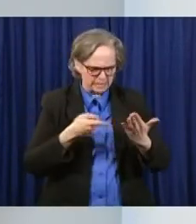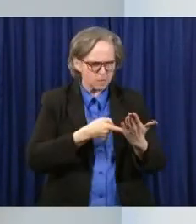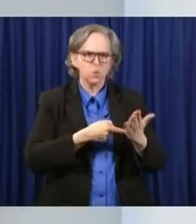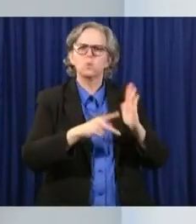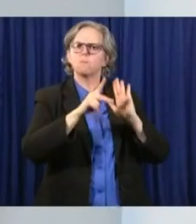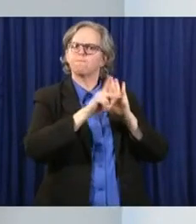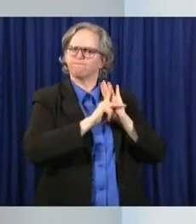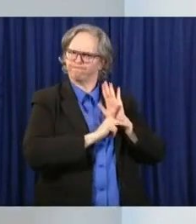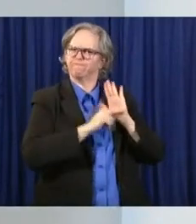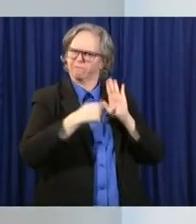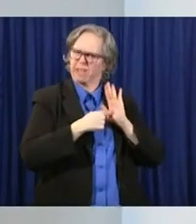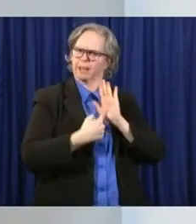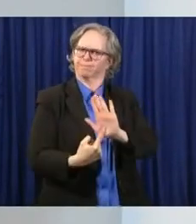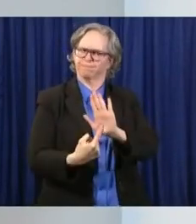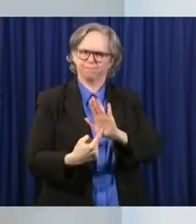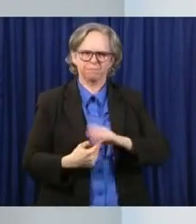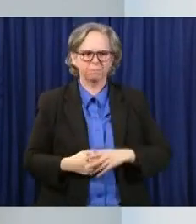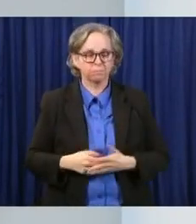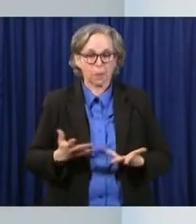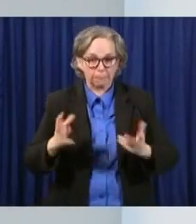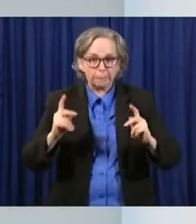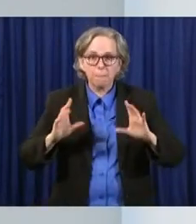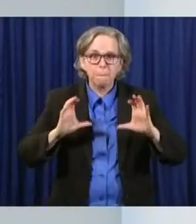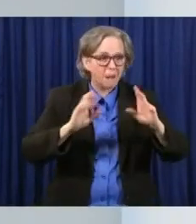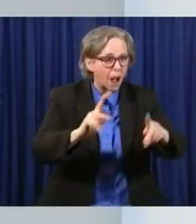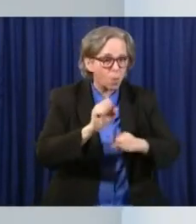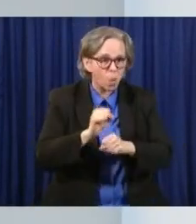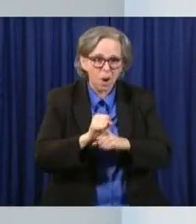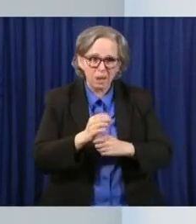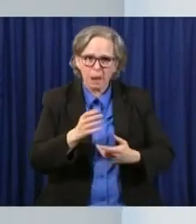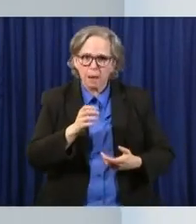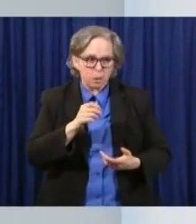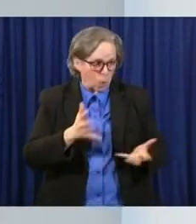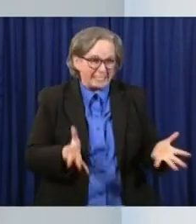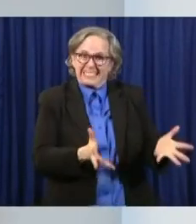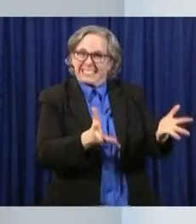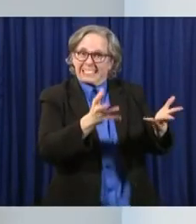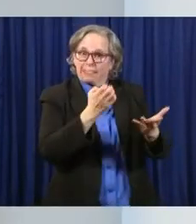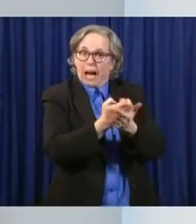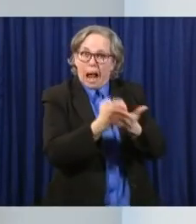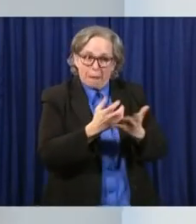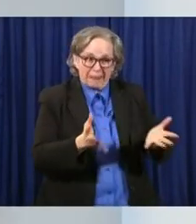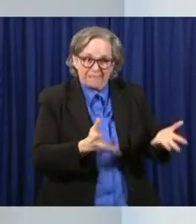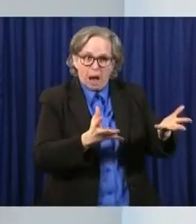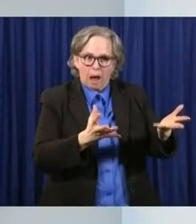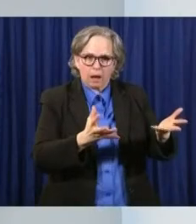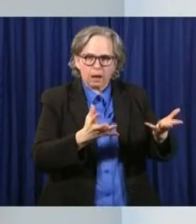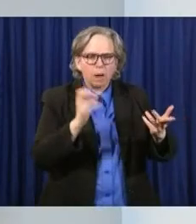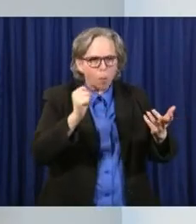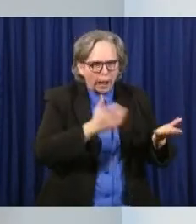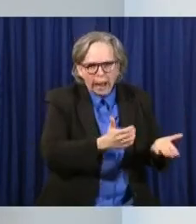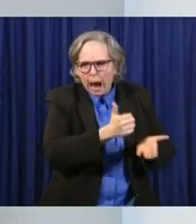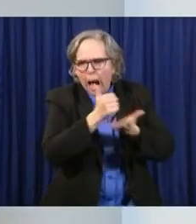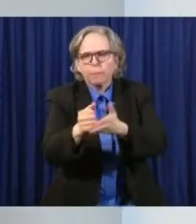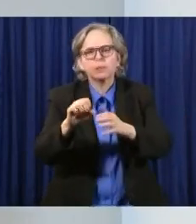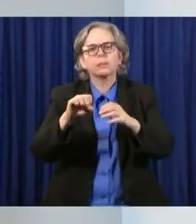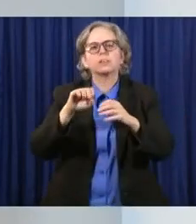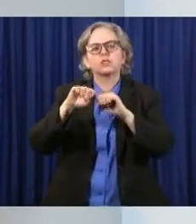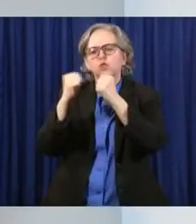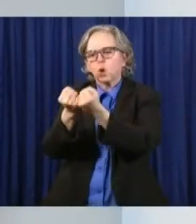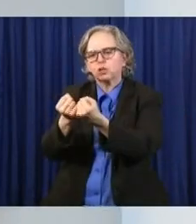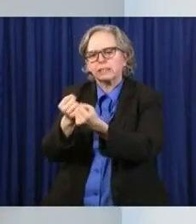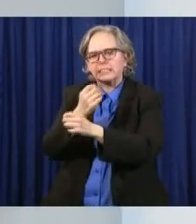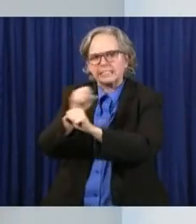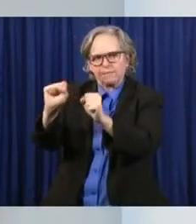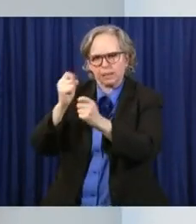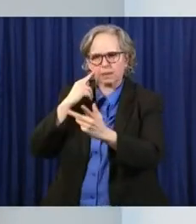people back to work, that gets the private economy going so that we can fund that social safety net that education and